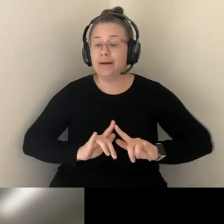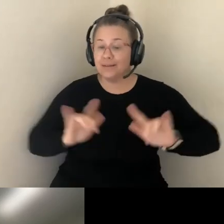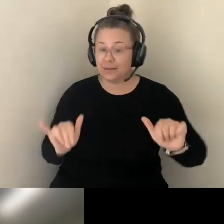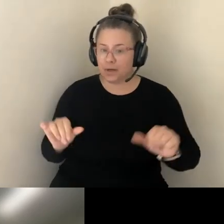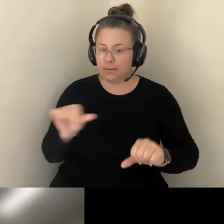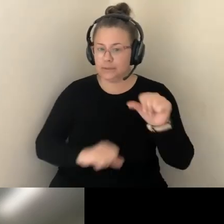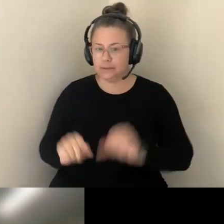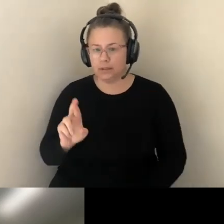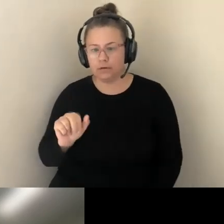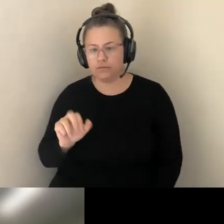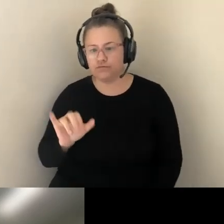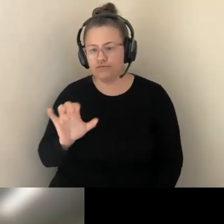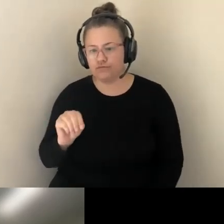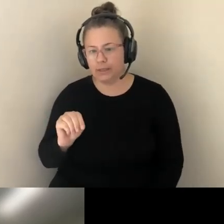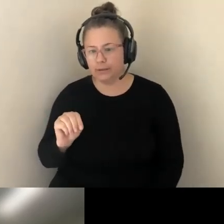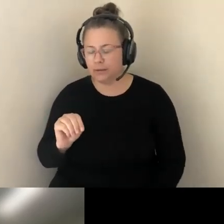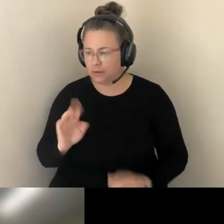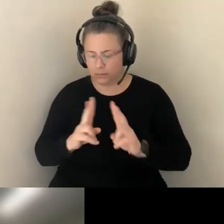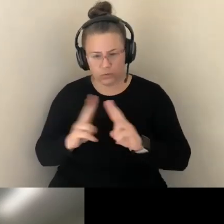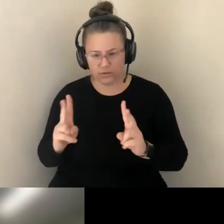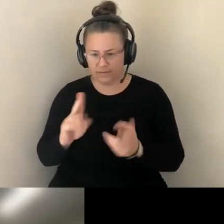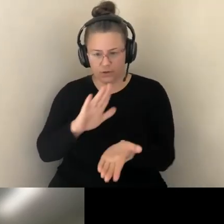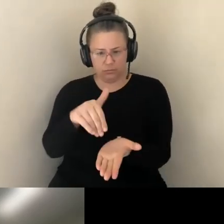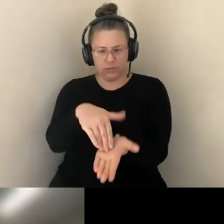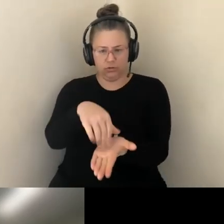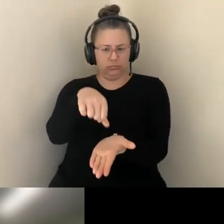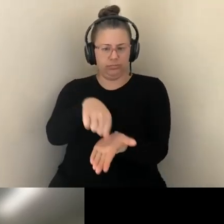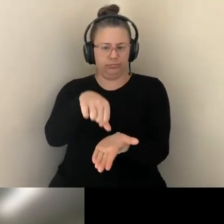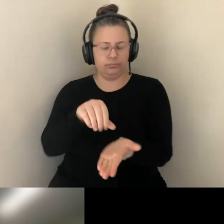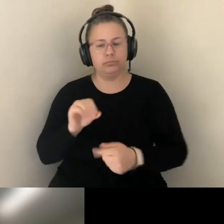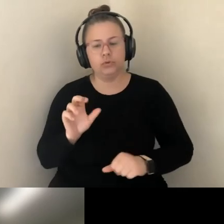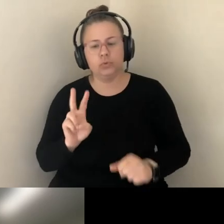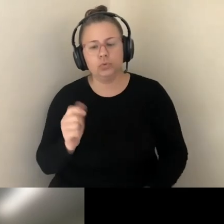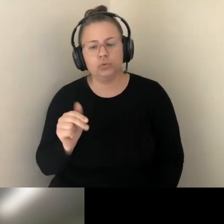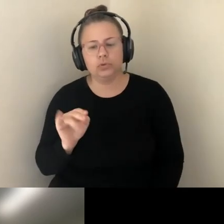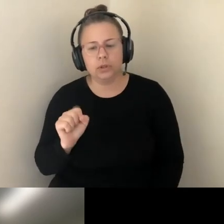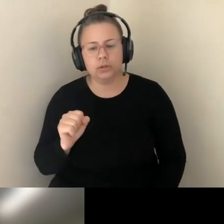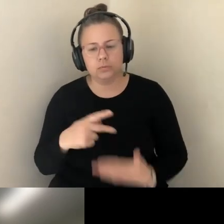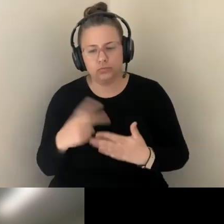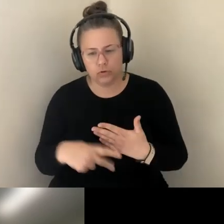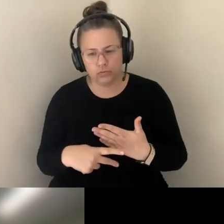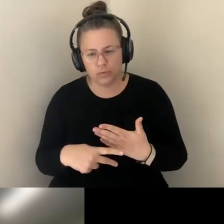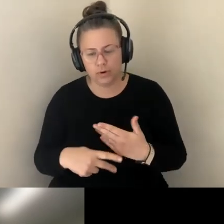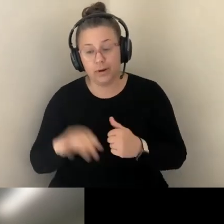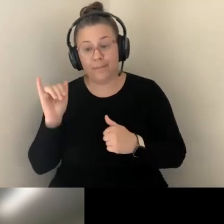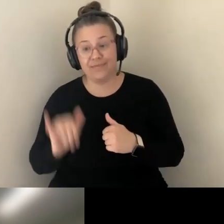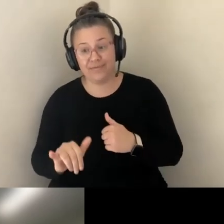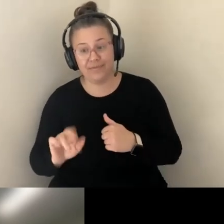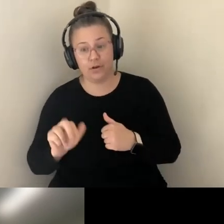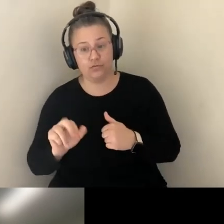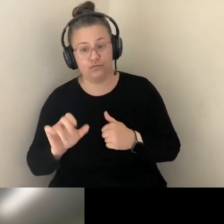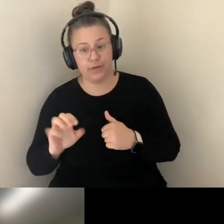AT THE VERY HEART OF THE EGENICS PROGRAM AND INFLUENCED A RANGE OF POLICIES AND PRACTICES. SO JUST TO